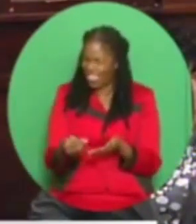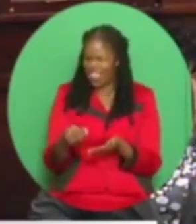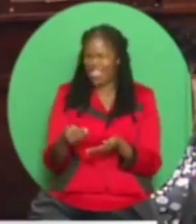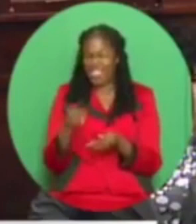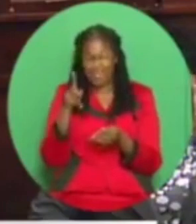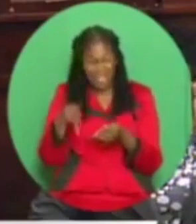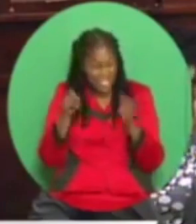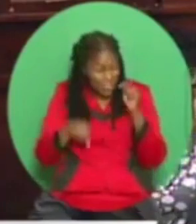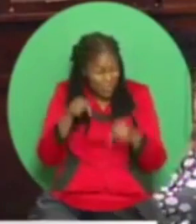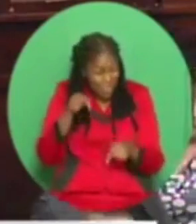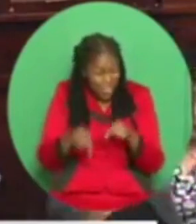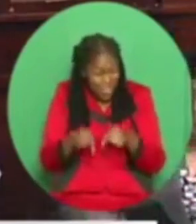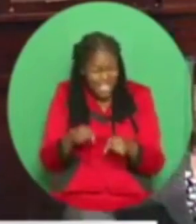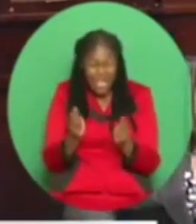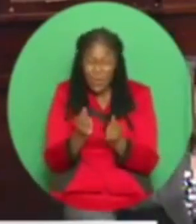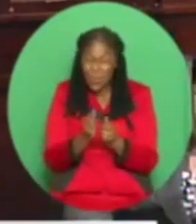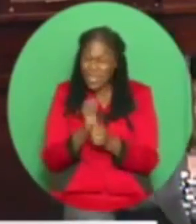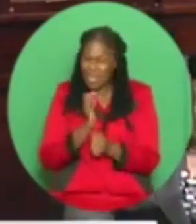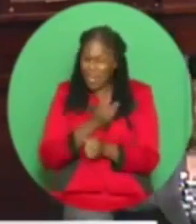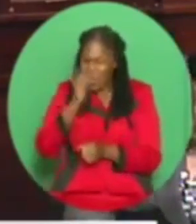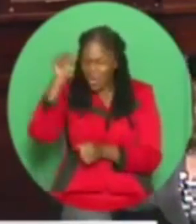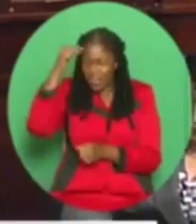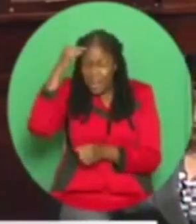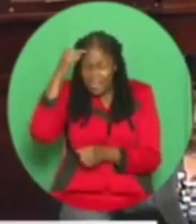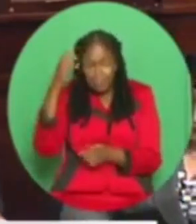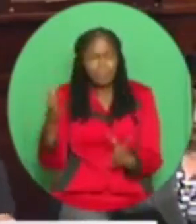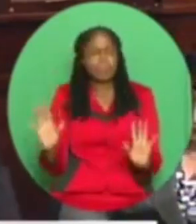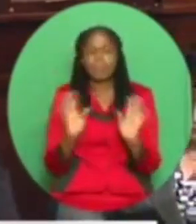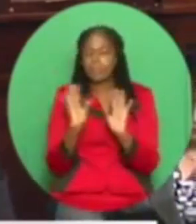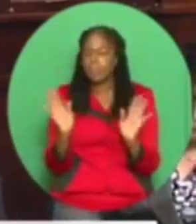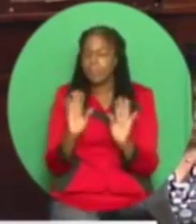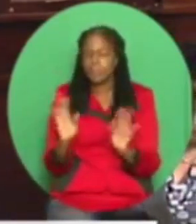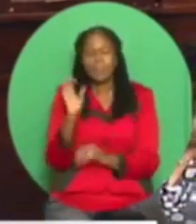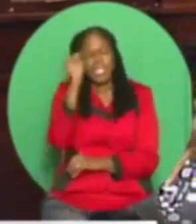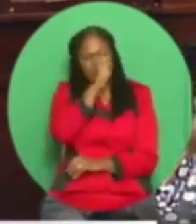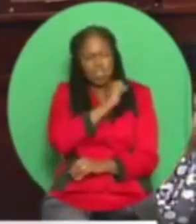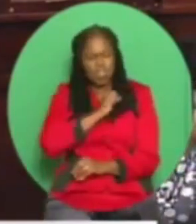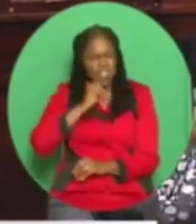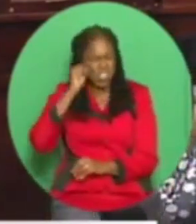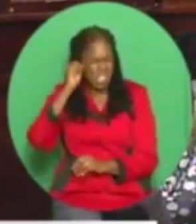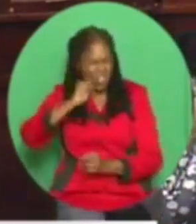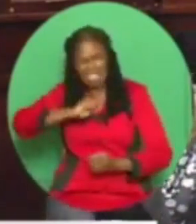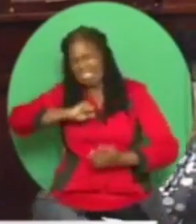serious scandal about to happen. And Madam Speaker,